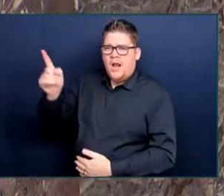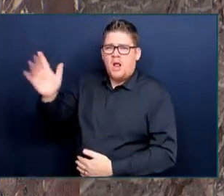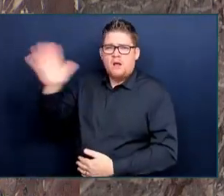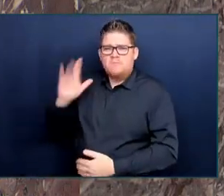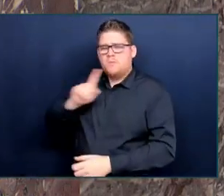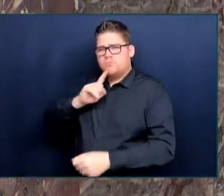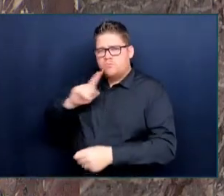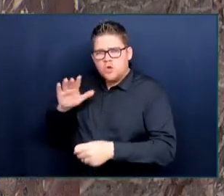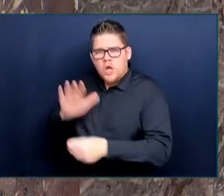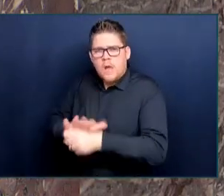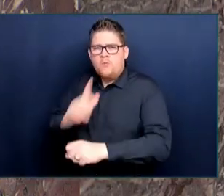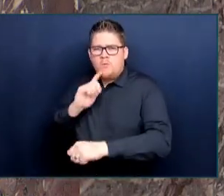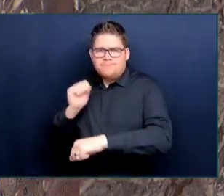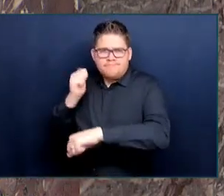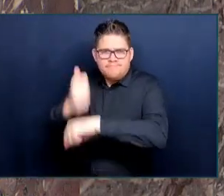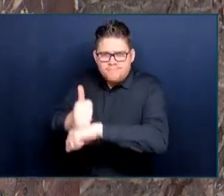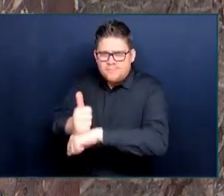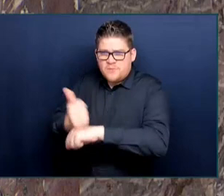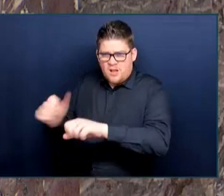racist incident hotline?